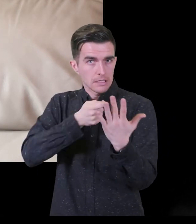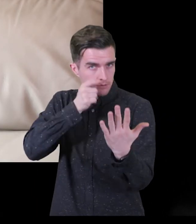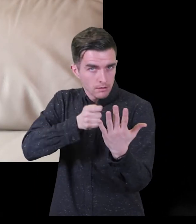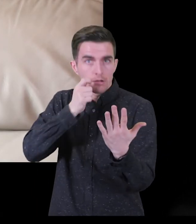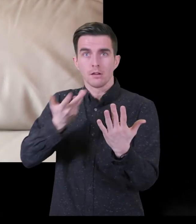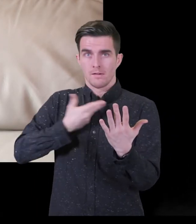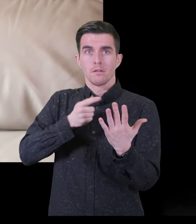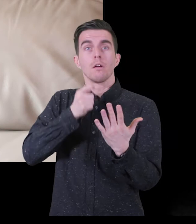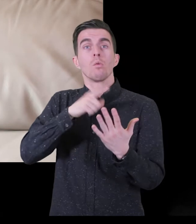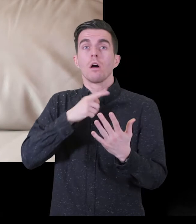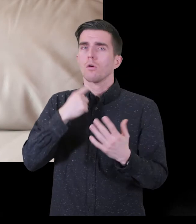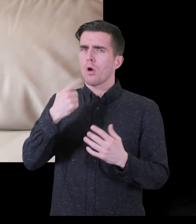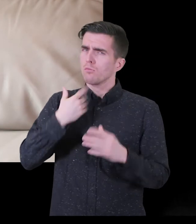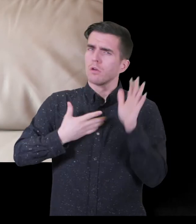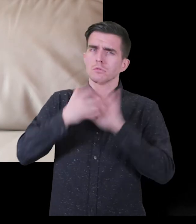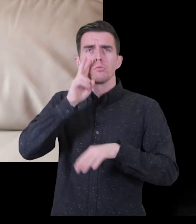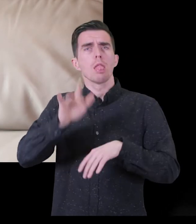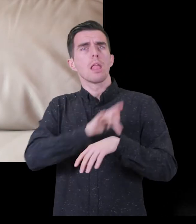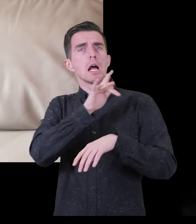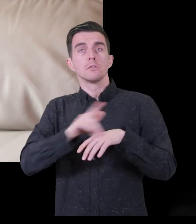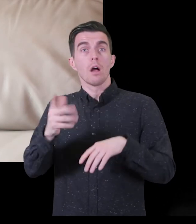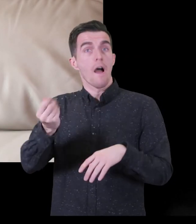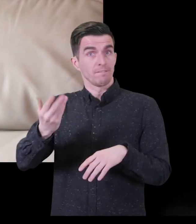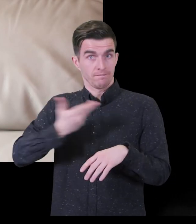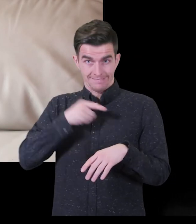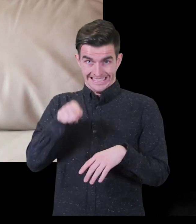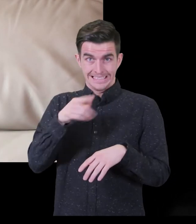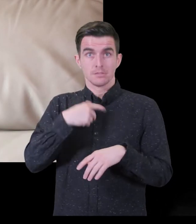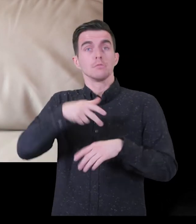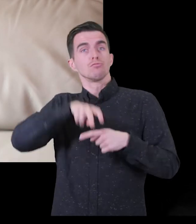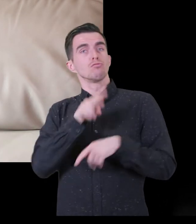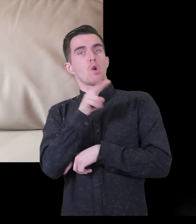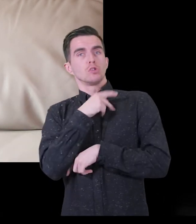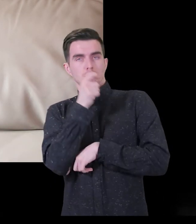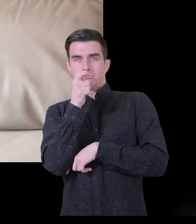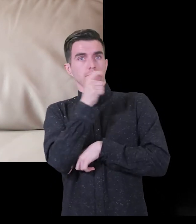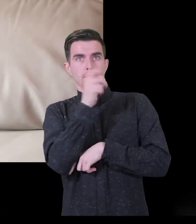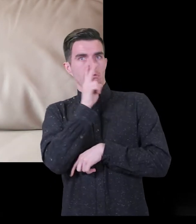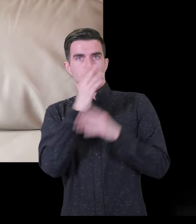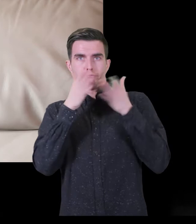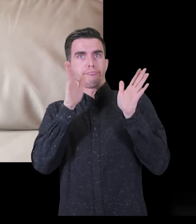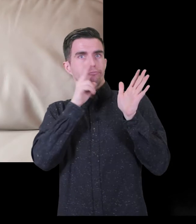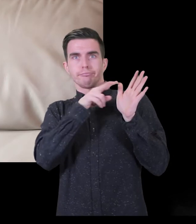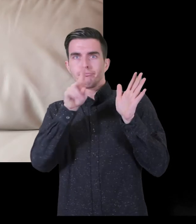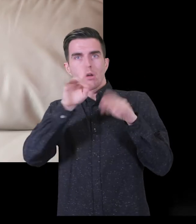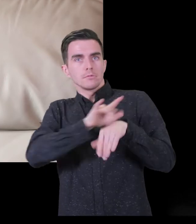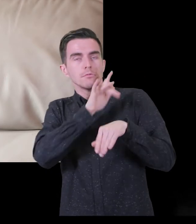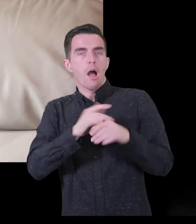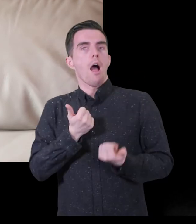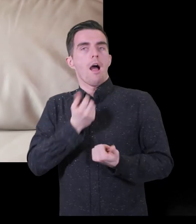I was given different types for different reading books, reading magazines. I was also given a little